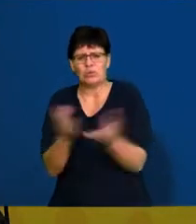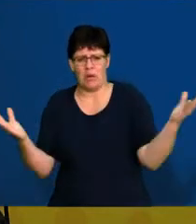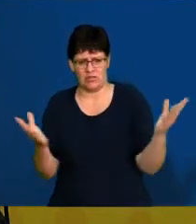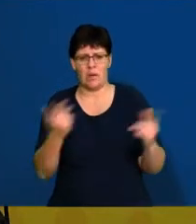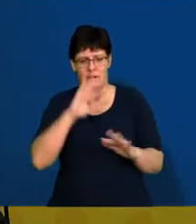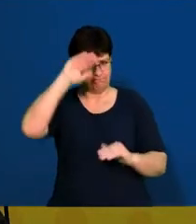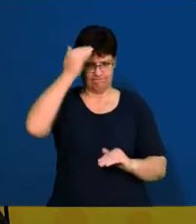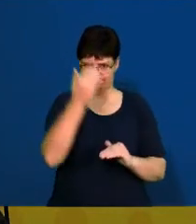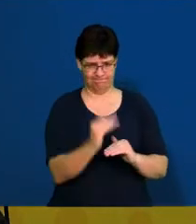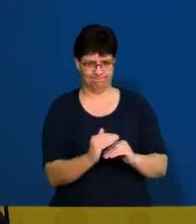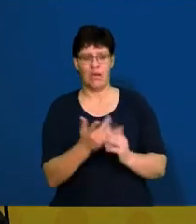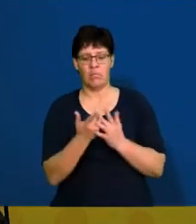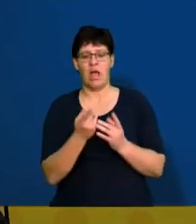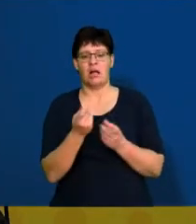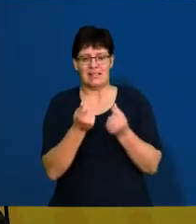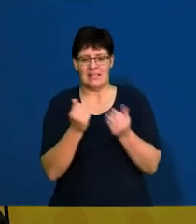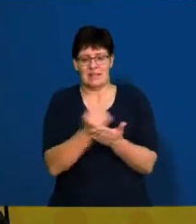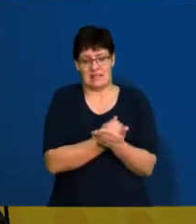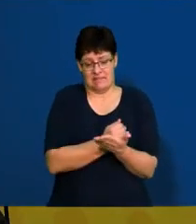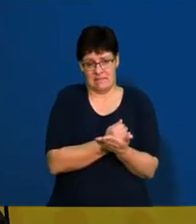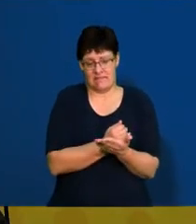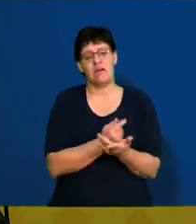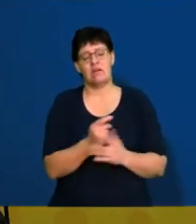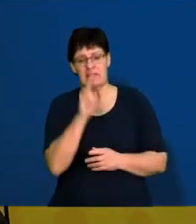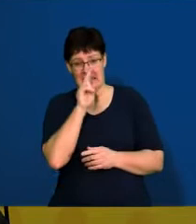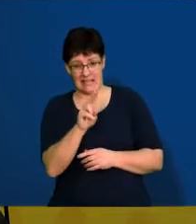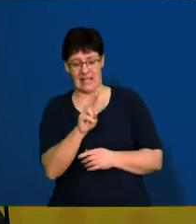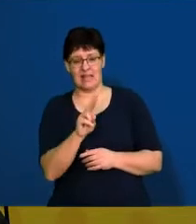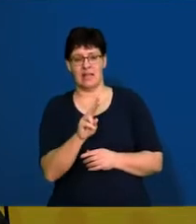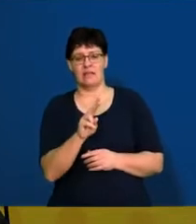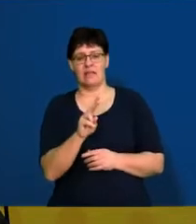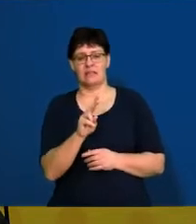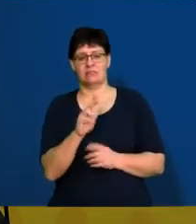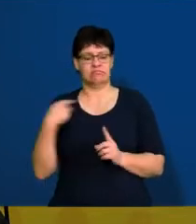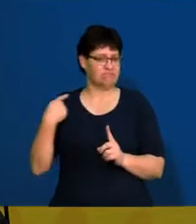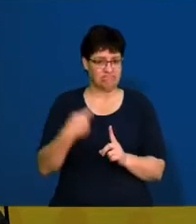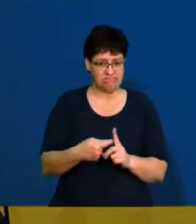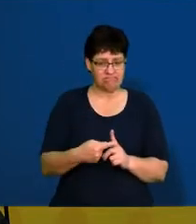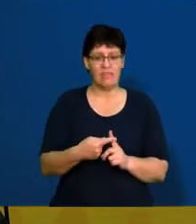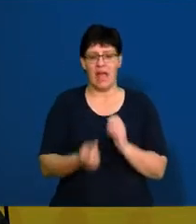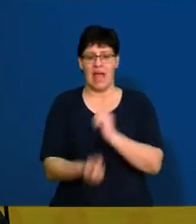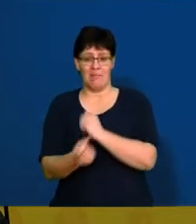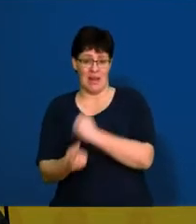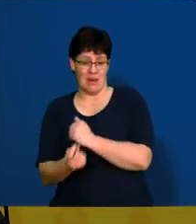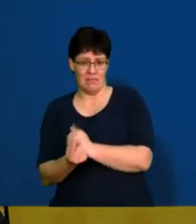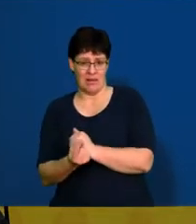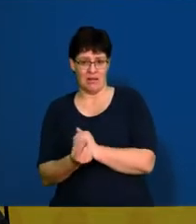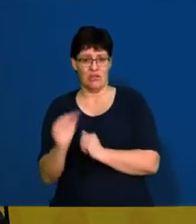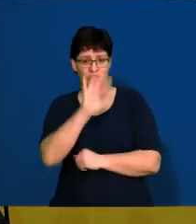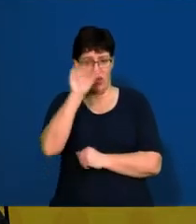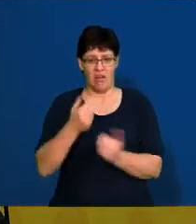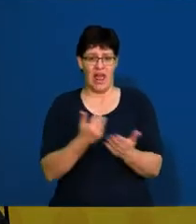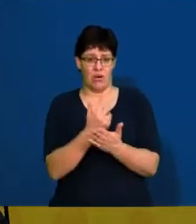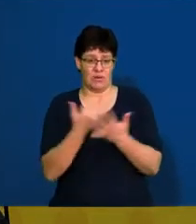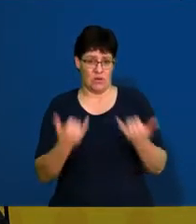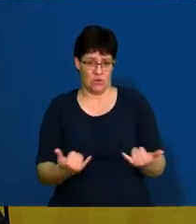can cut down our costs. So you'll see this has been quite a big happening in South Africa's economy